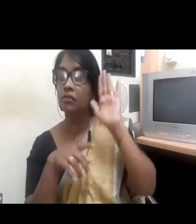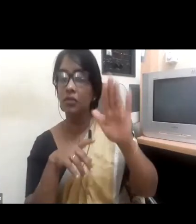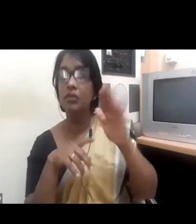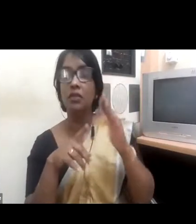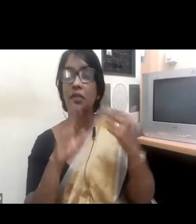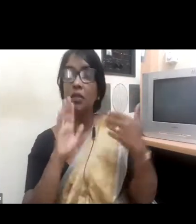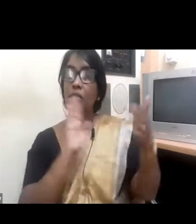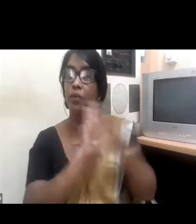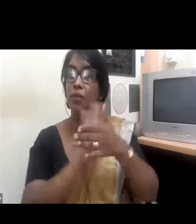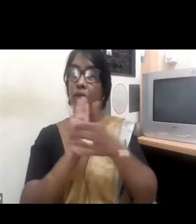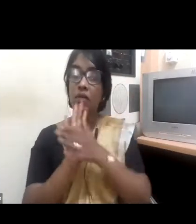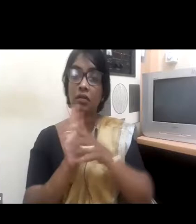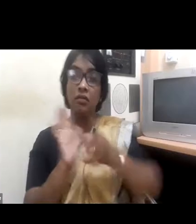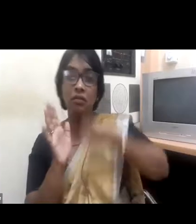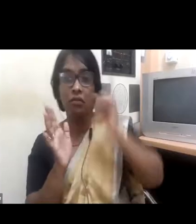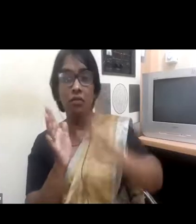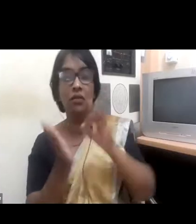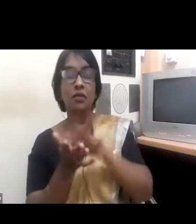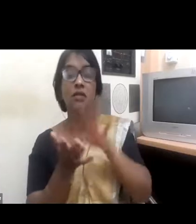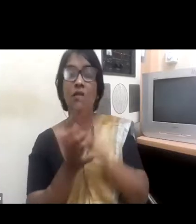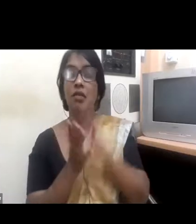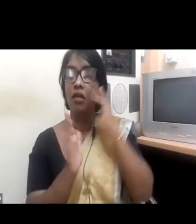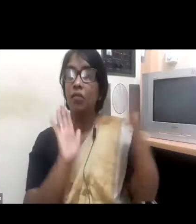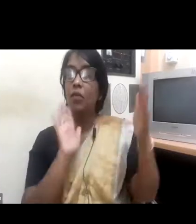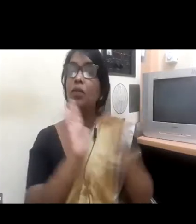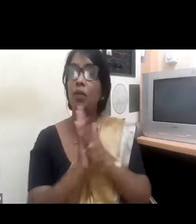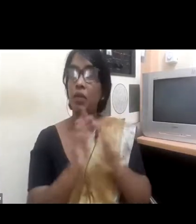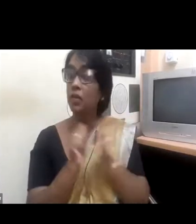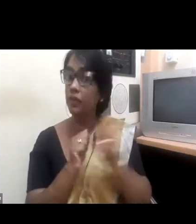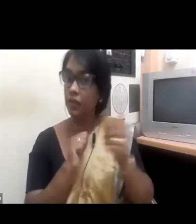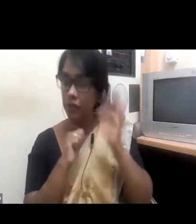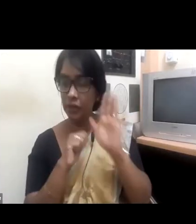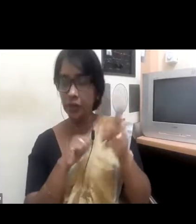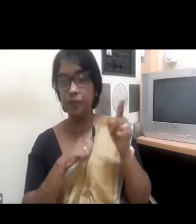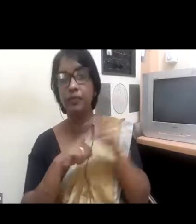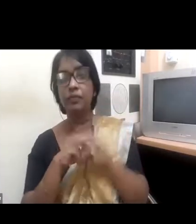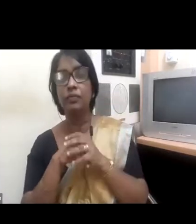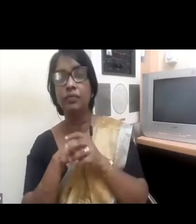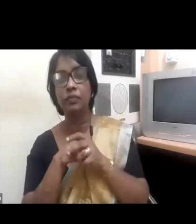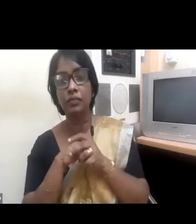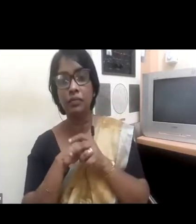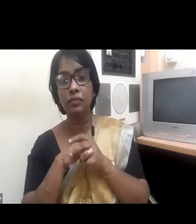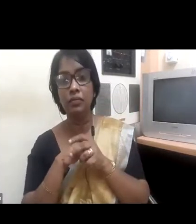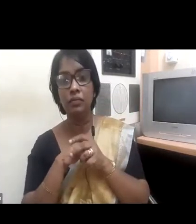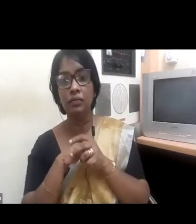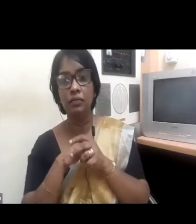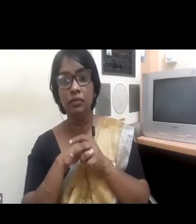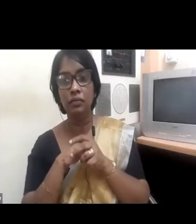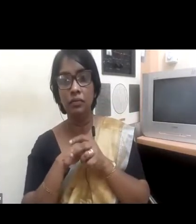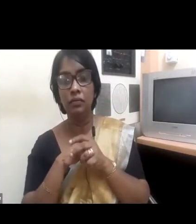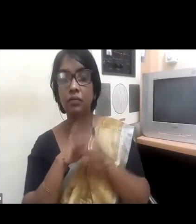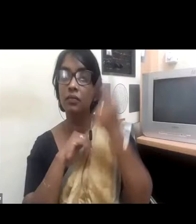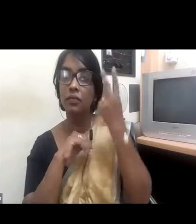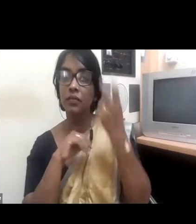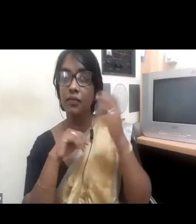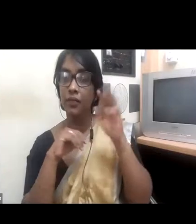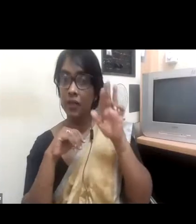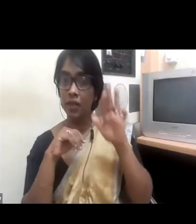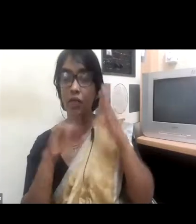-term economic prosperity. In 2019, for example, the World Bank's International Finance Corporation